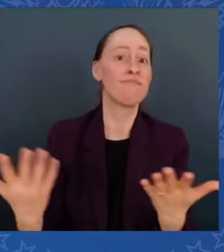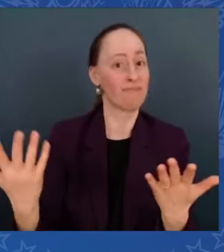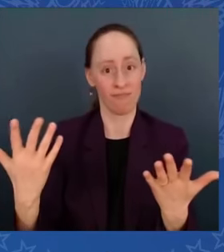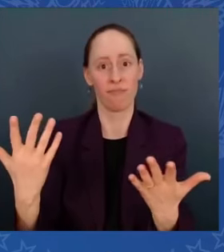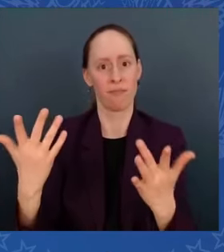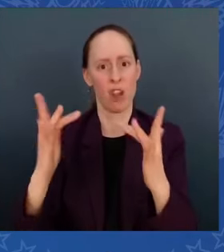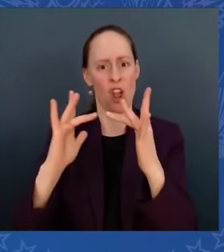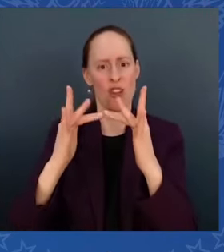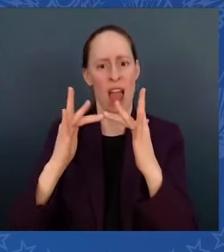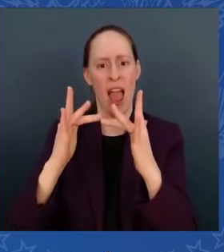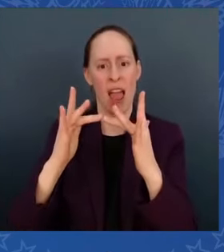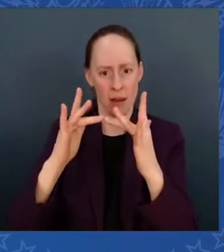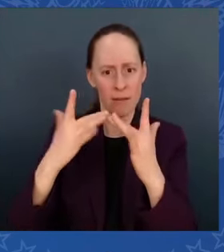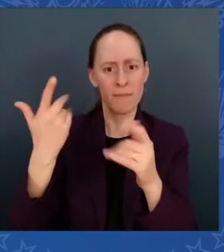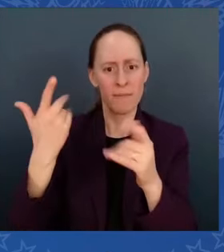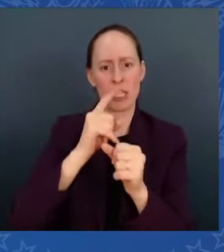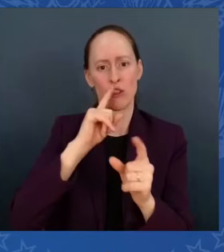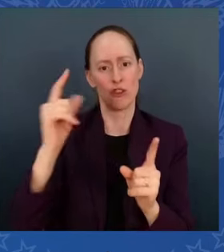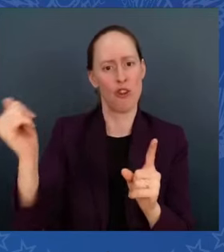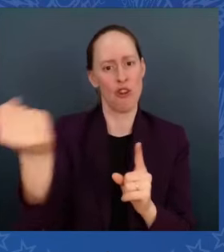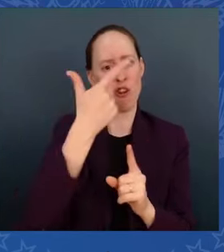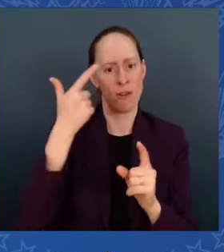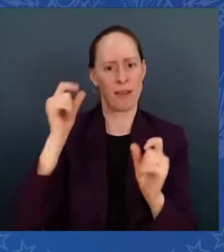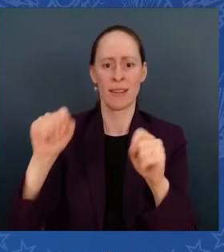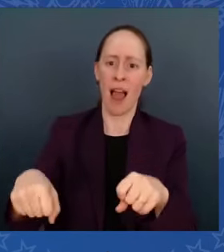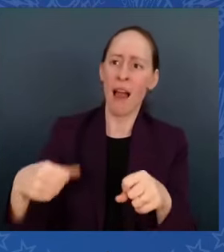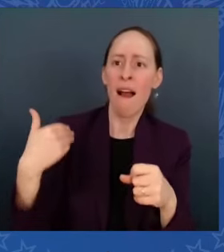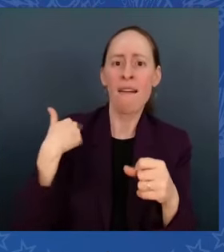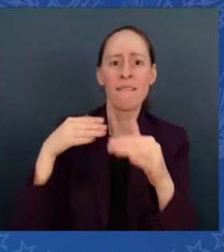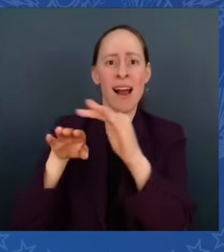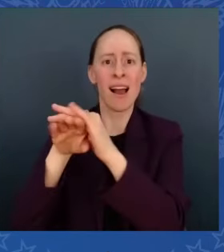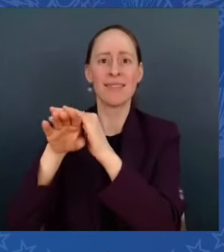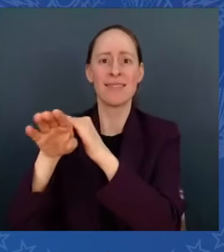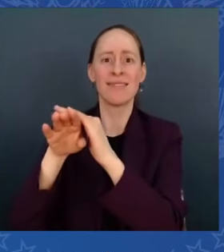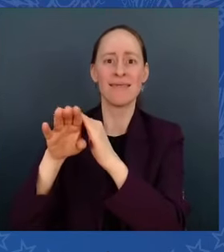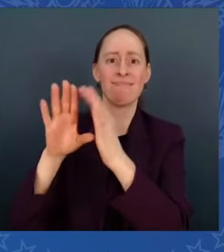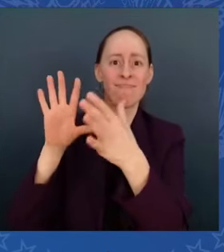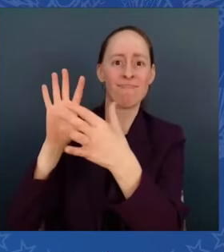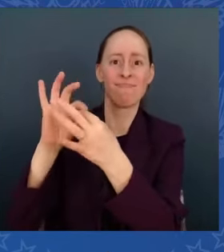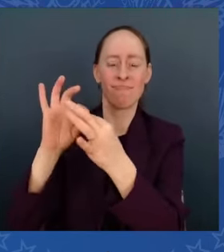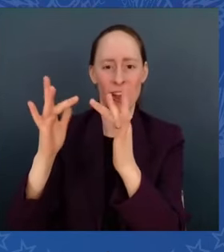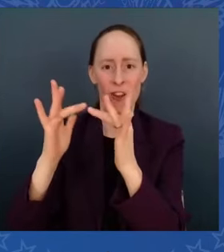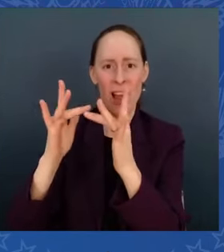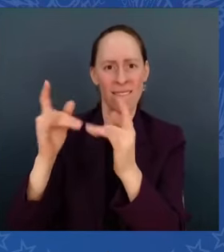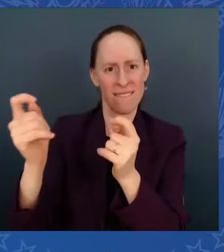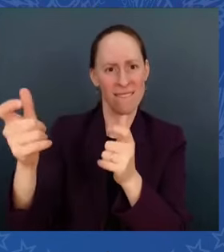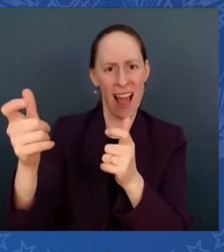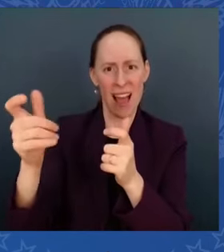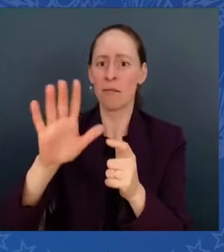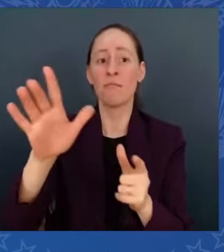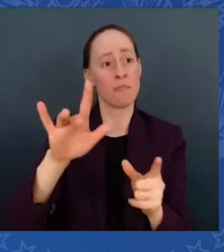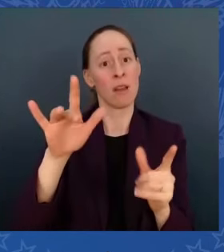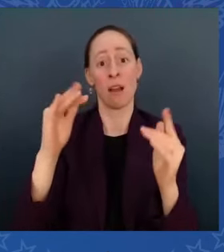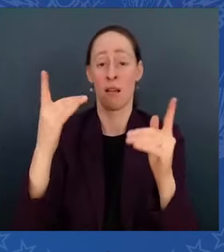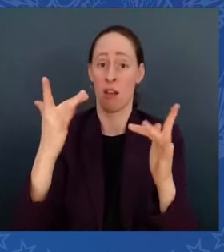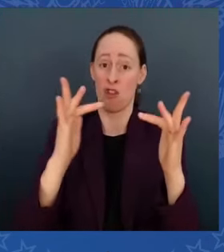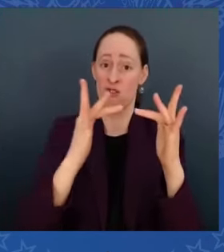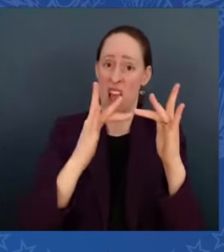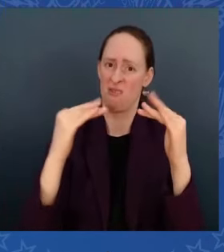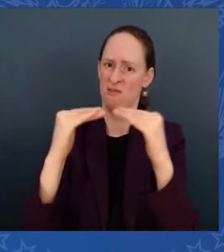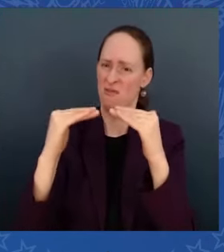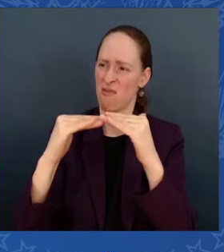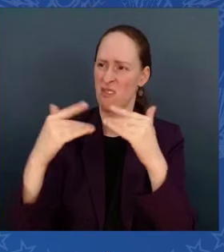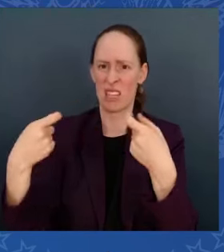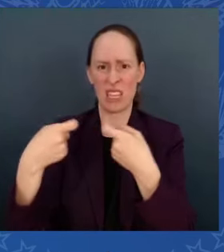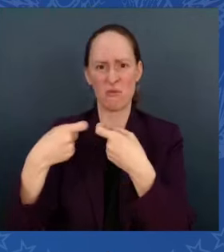Carolina. Because high-speed internet is today as important as electrification was a century ago. It's a means of